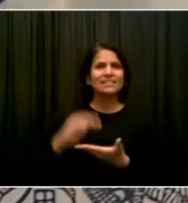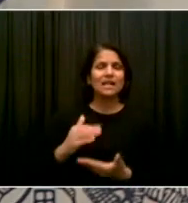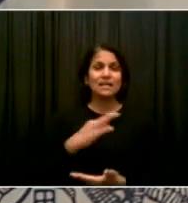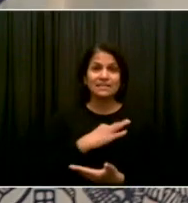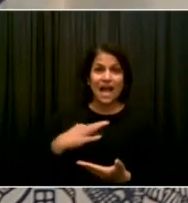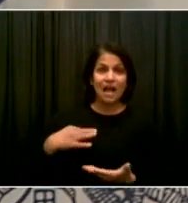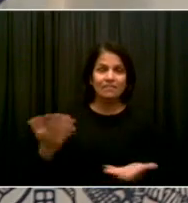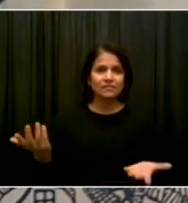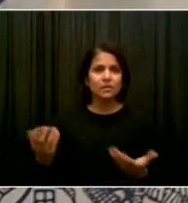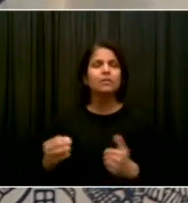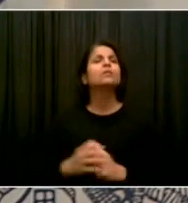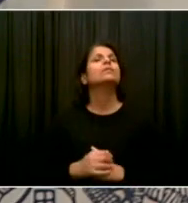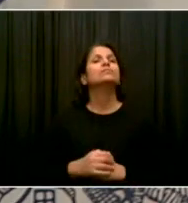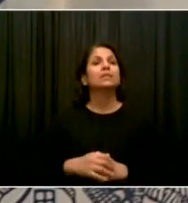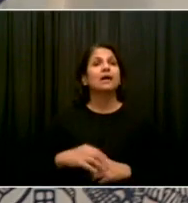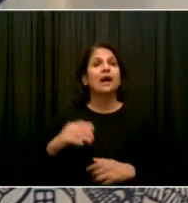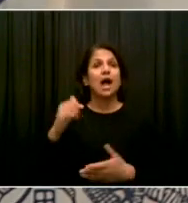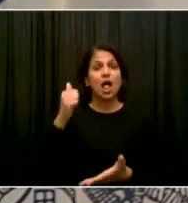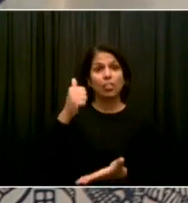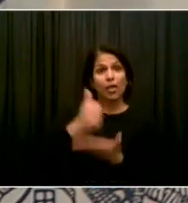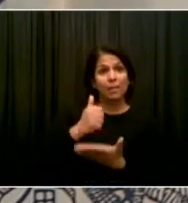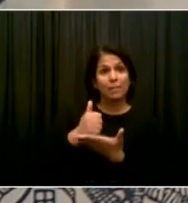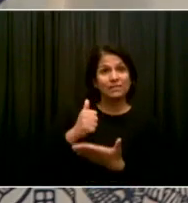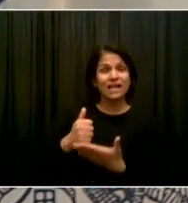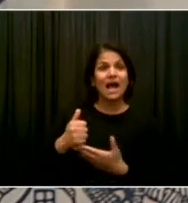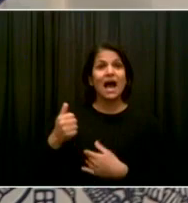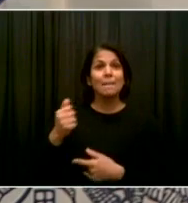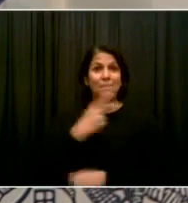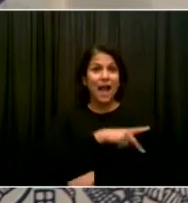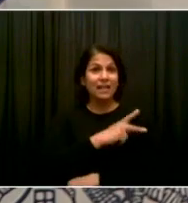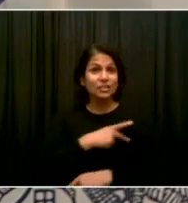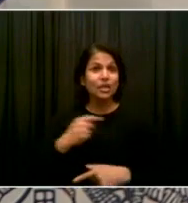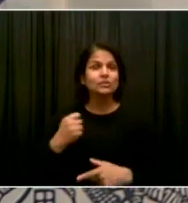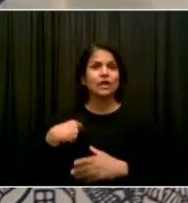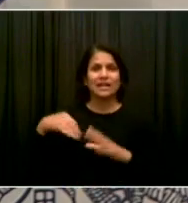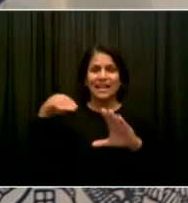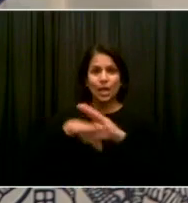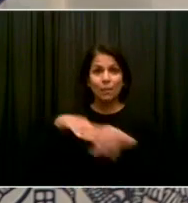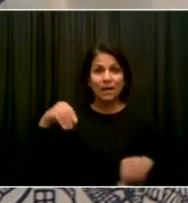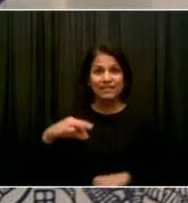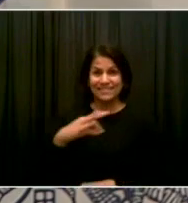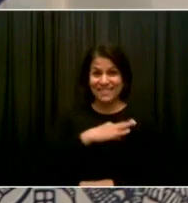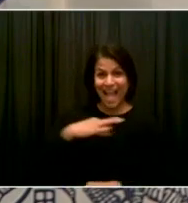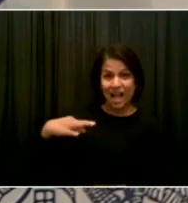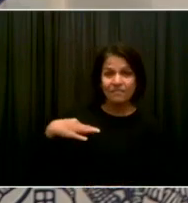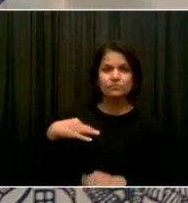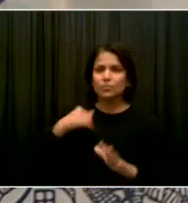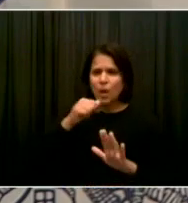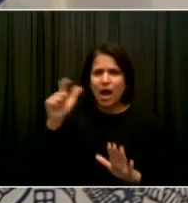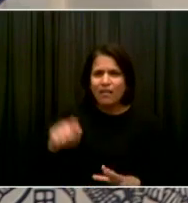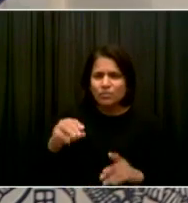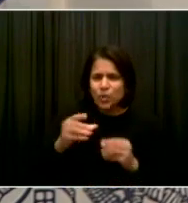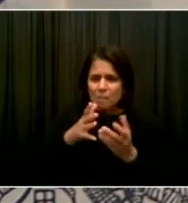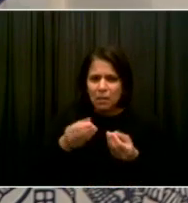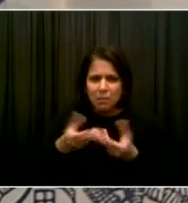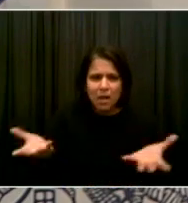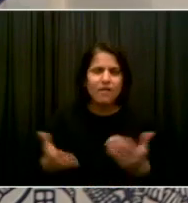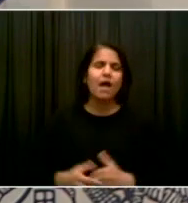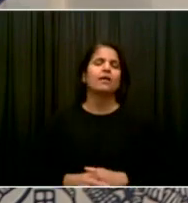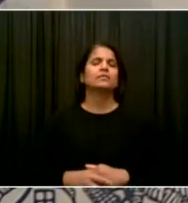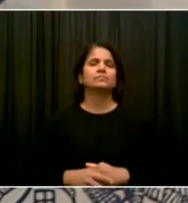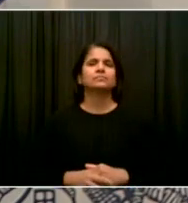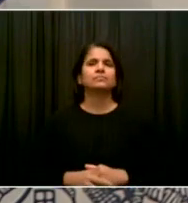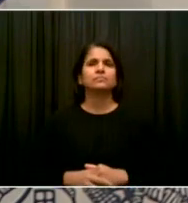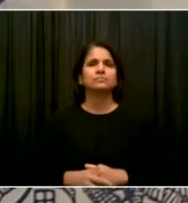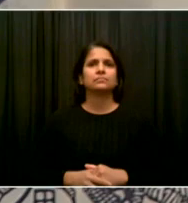because of all those other facts, especially the high level vaccination. Dr. Katz. Yes, sir. You've